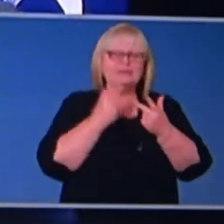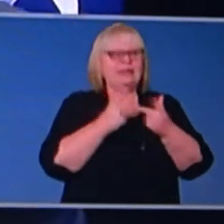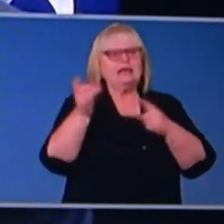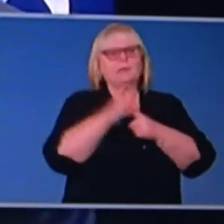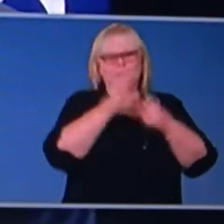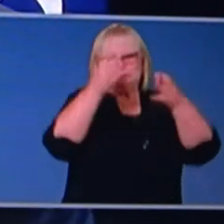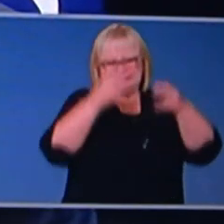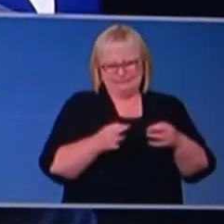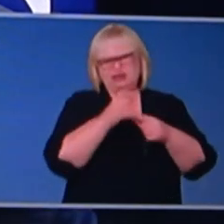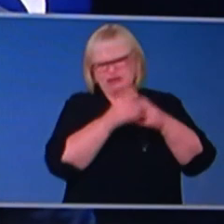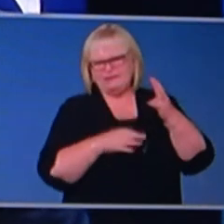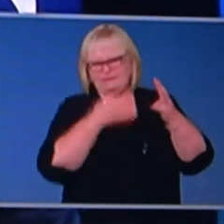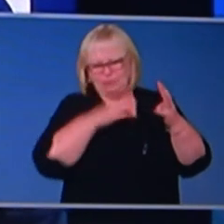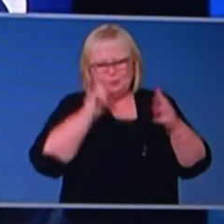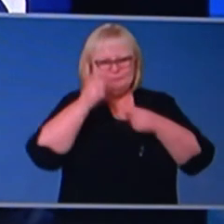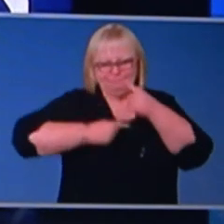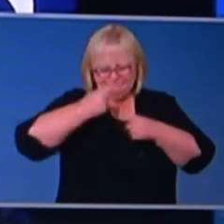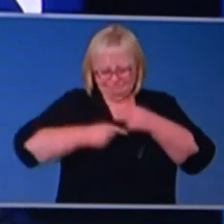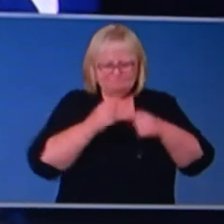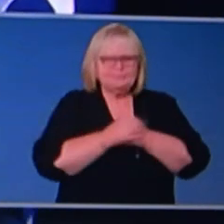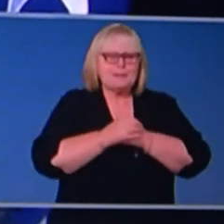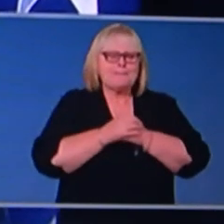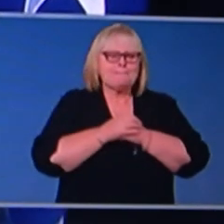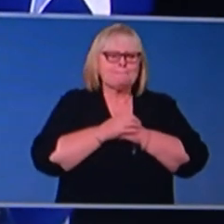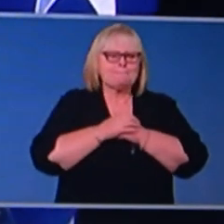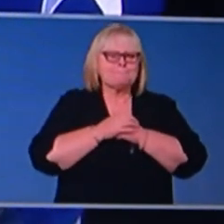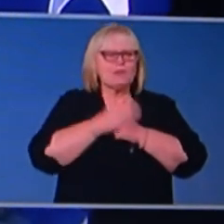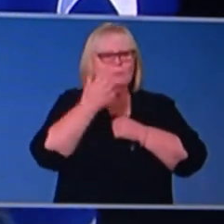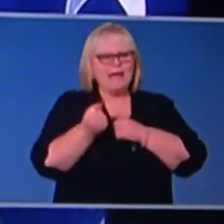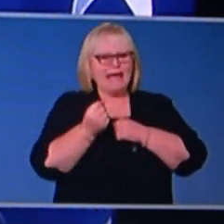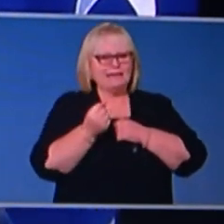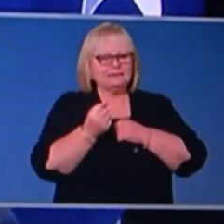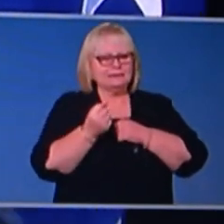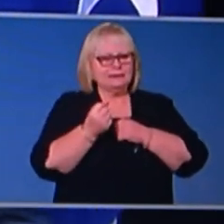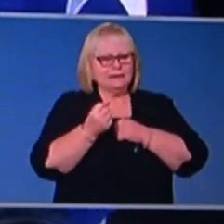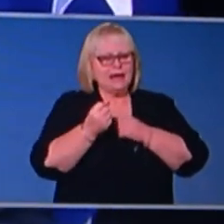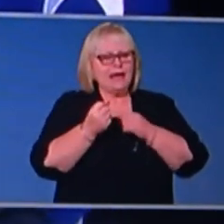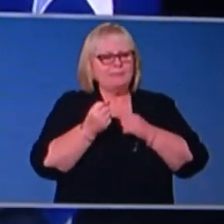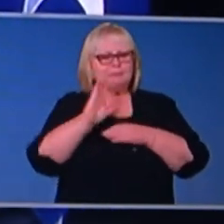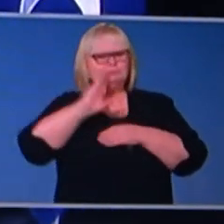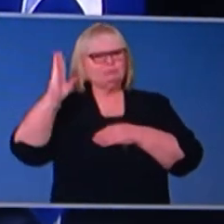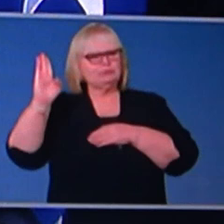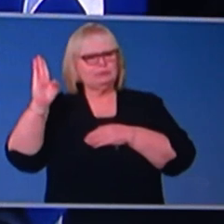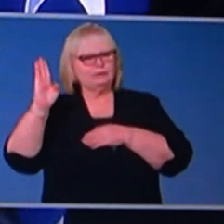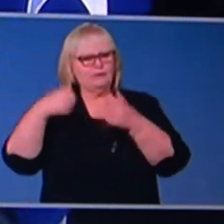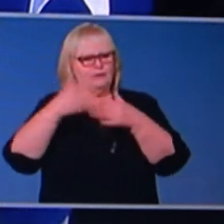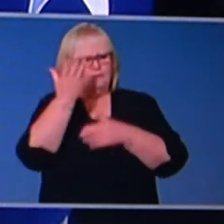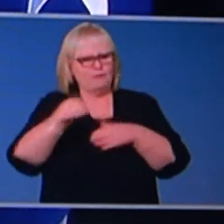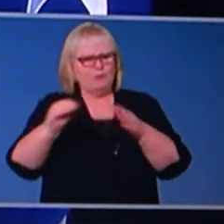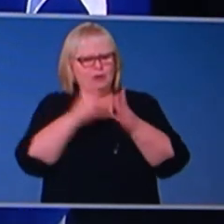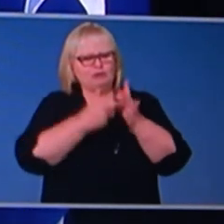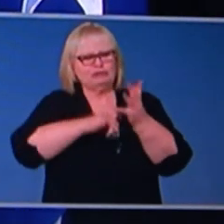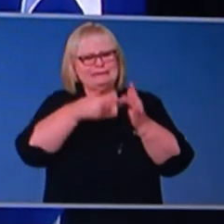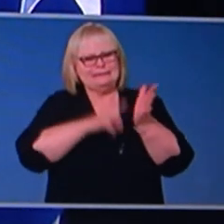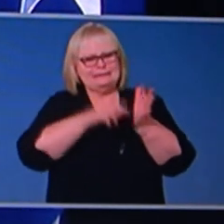made today and issues that we've considered, there was the presentation, as I flagged earlier in the week, from Christine